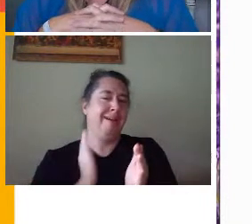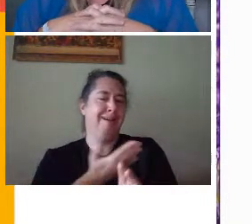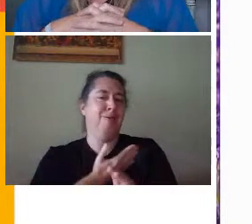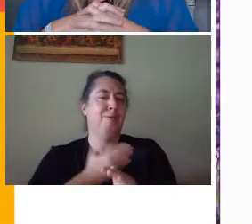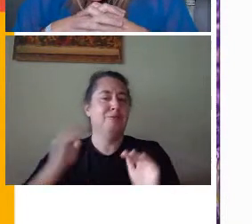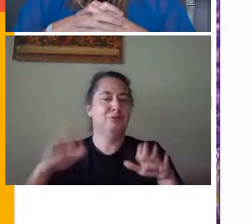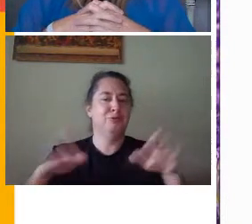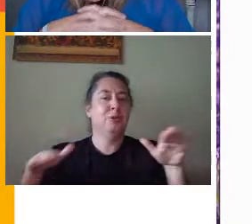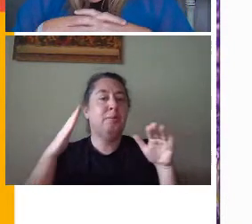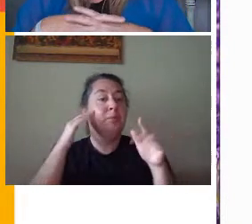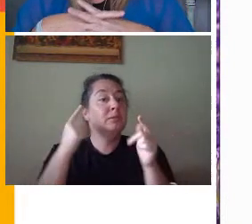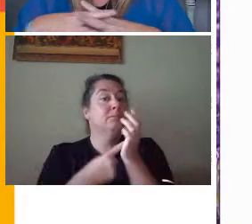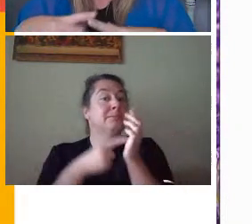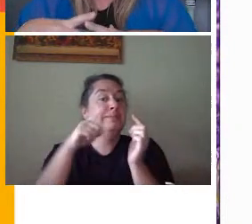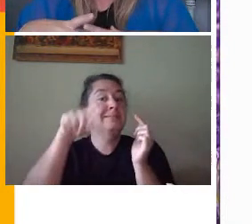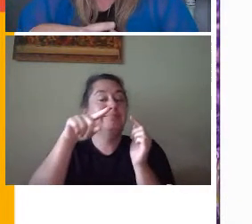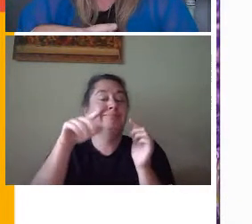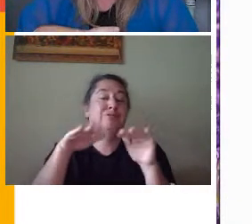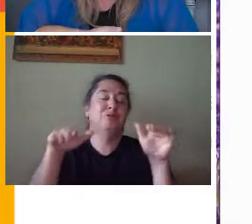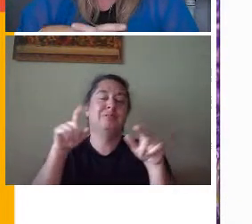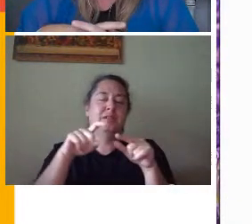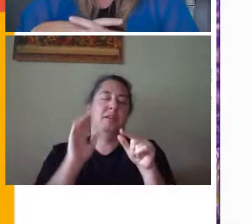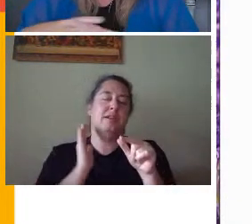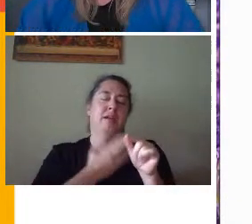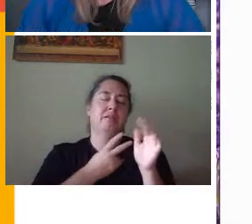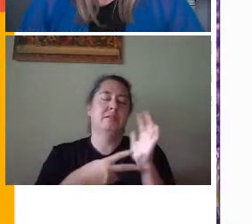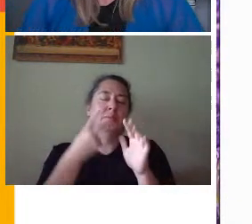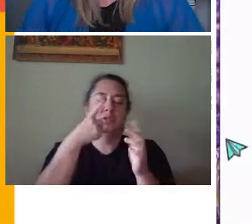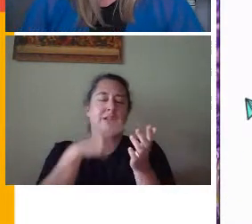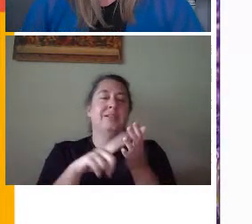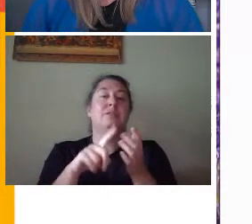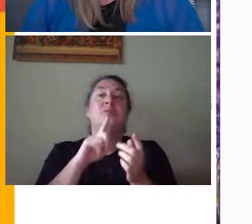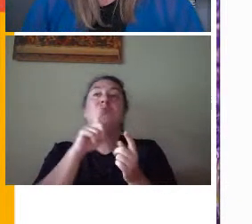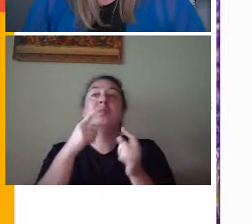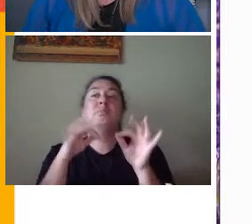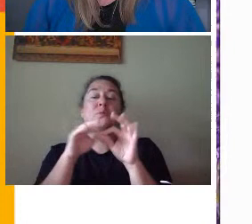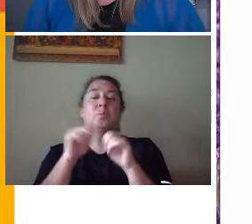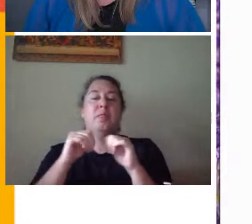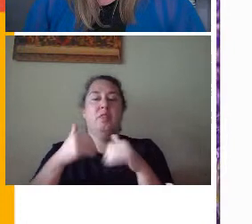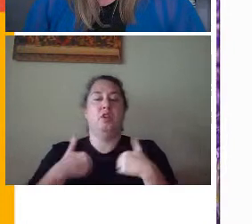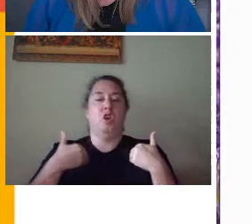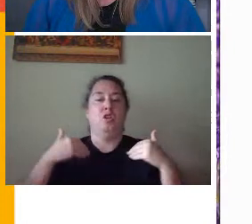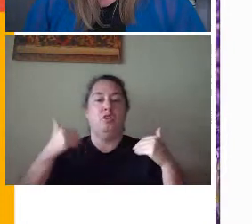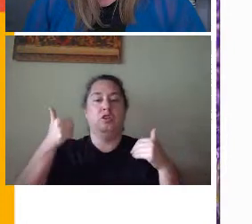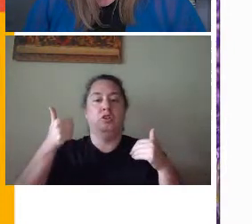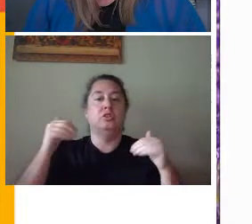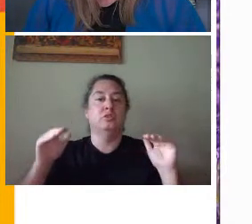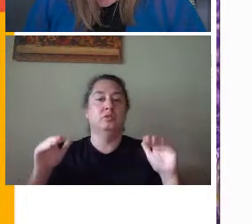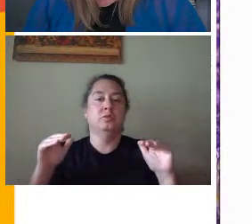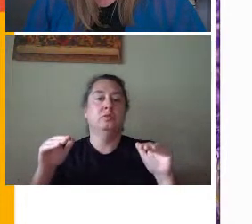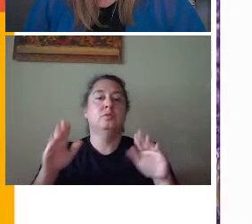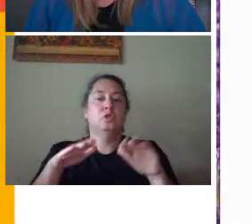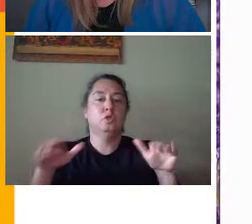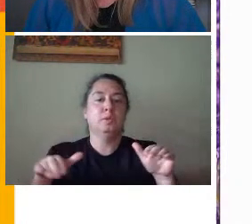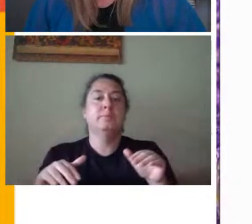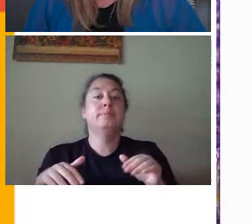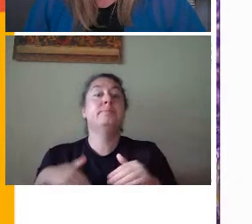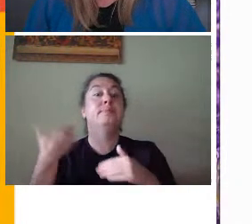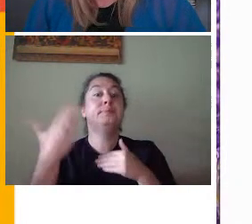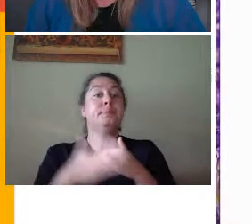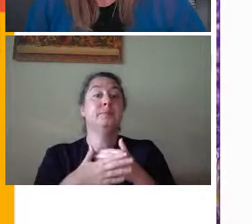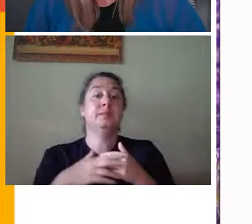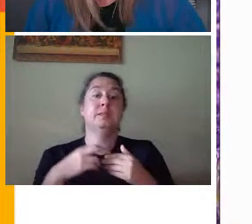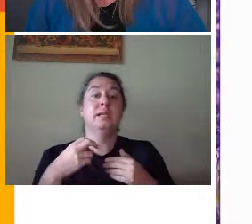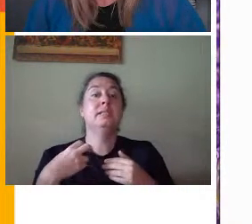they need that double checking, especially with the younger kids. The next type is a